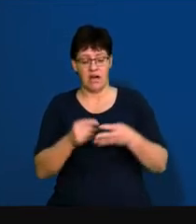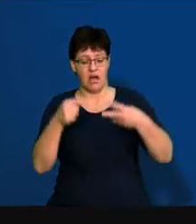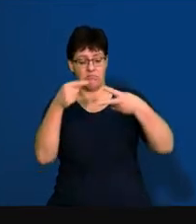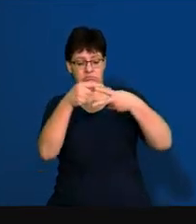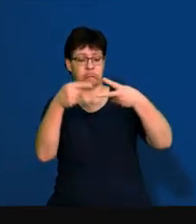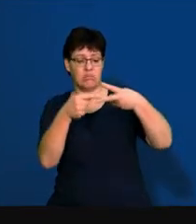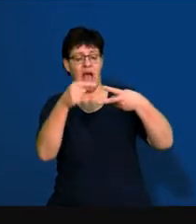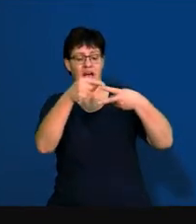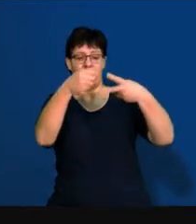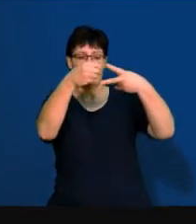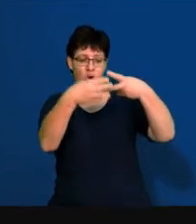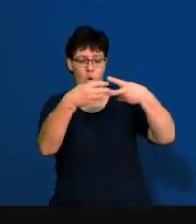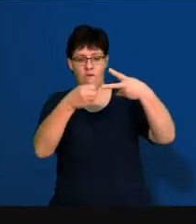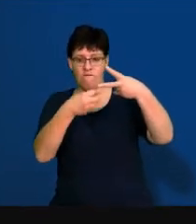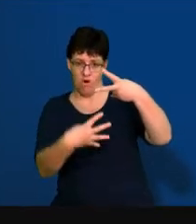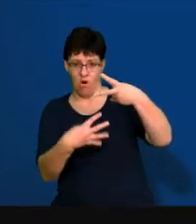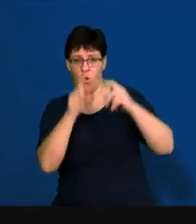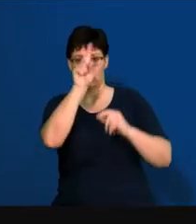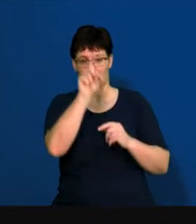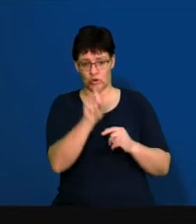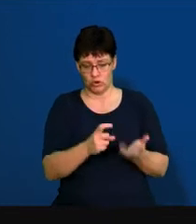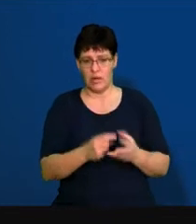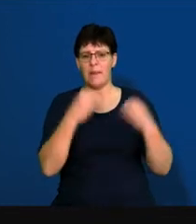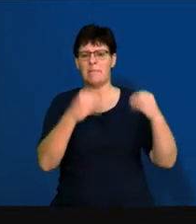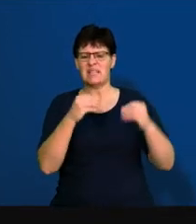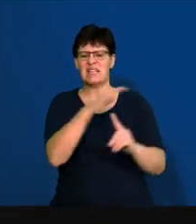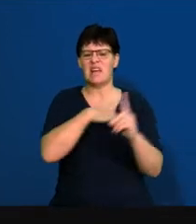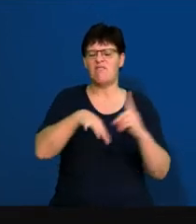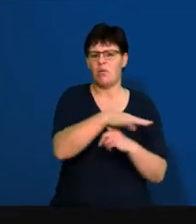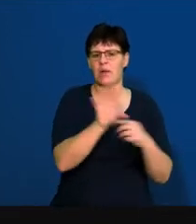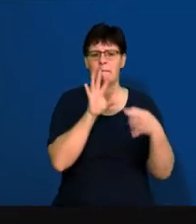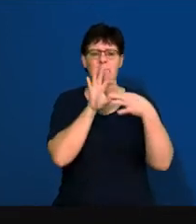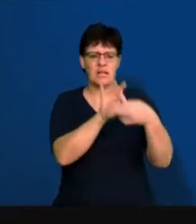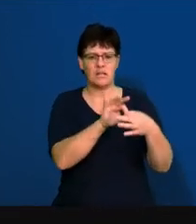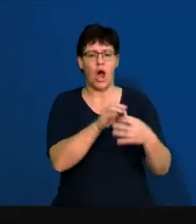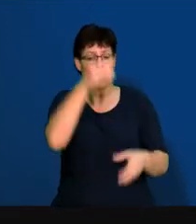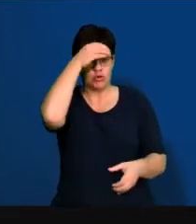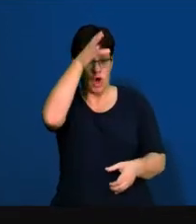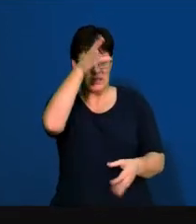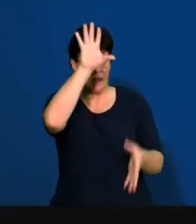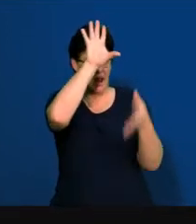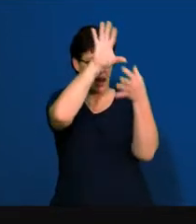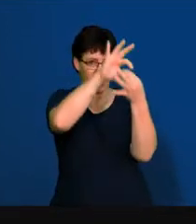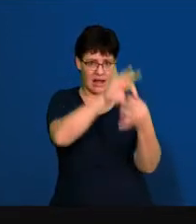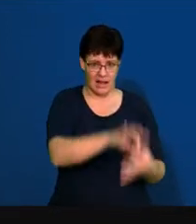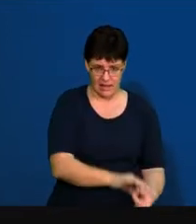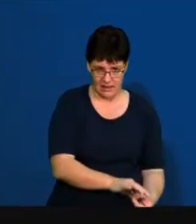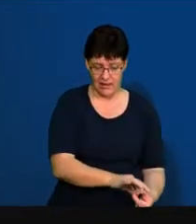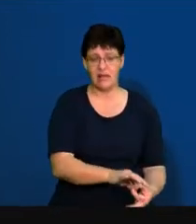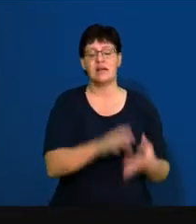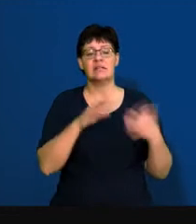And in terms of business environments, they can link a whole bunch of concepts together and examine